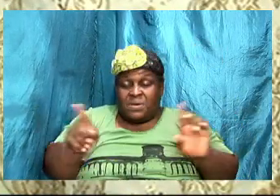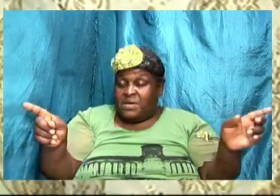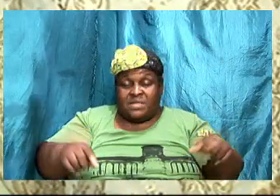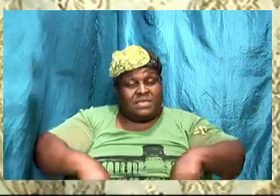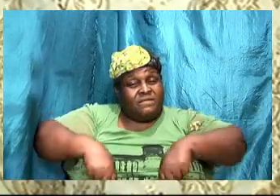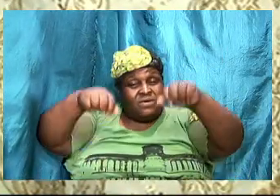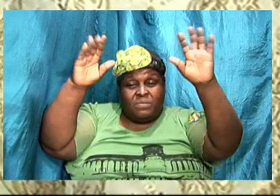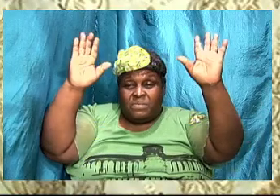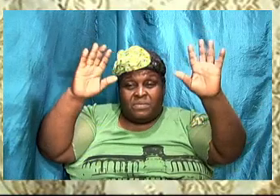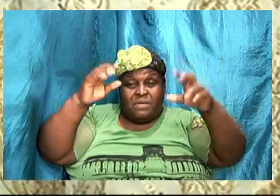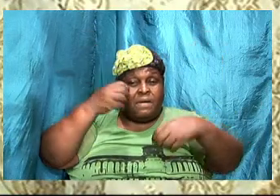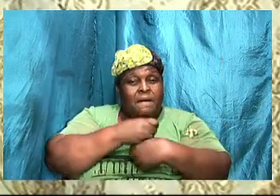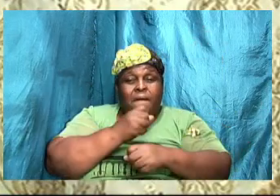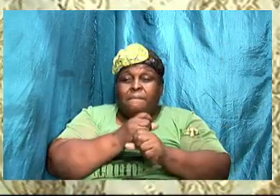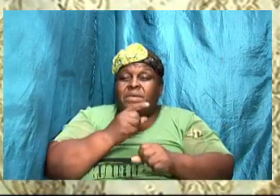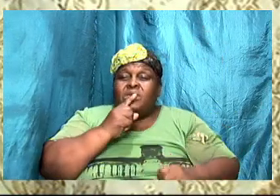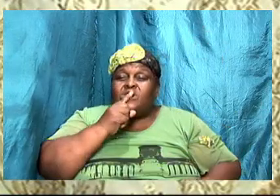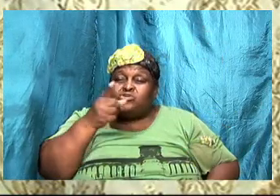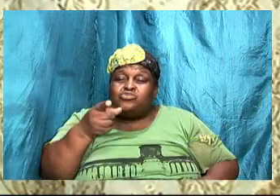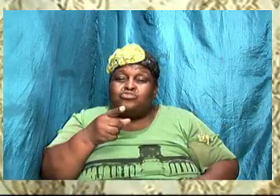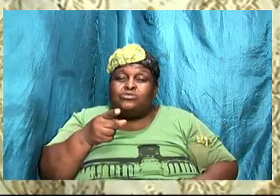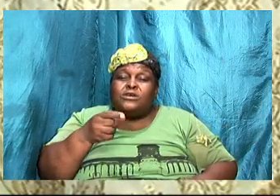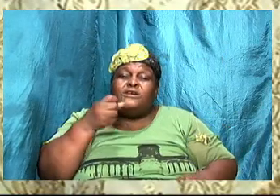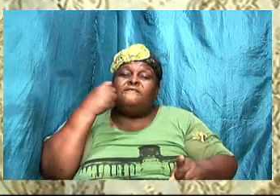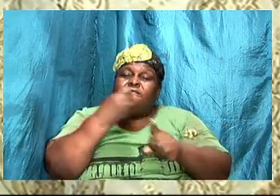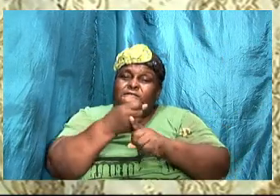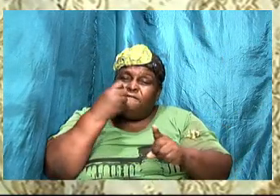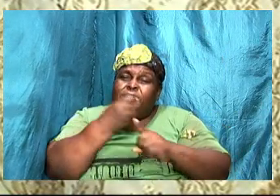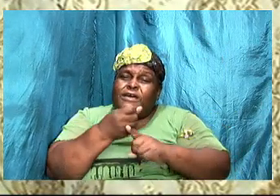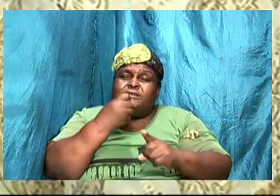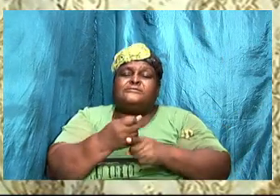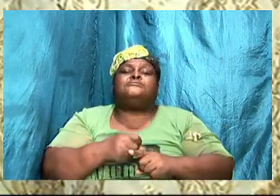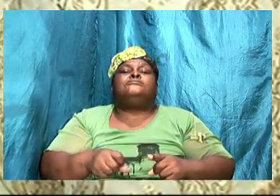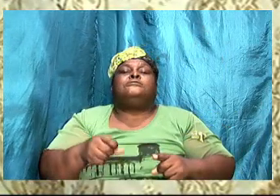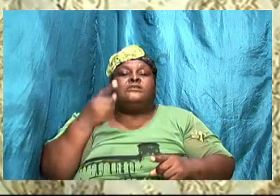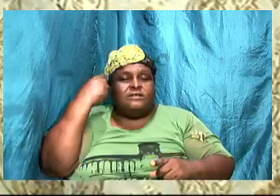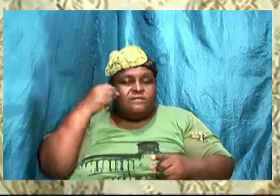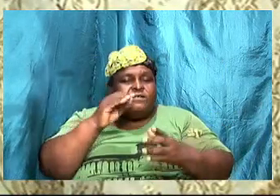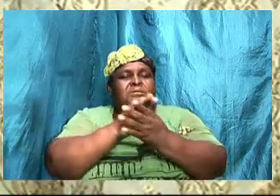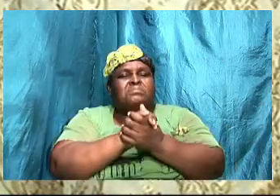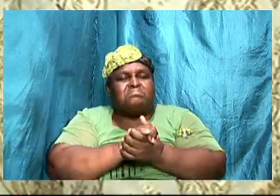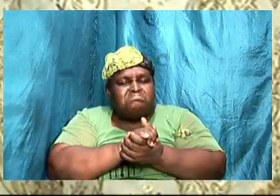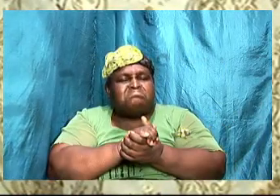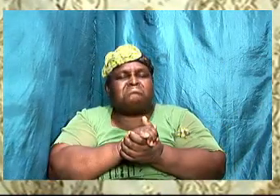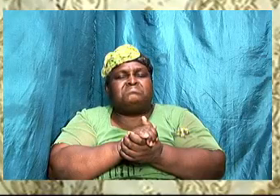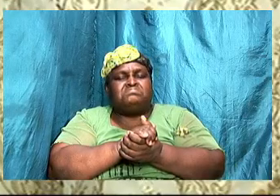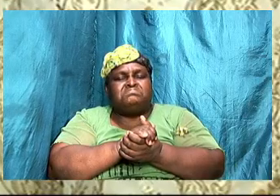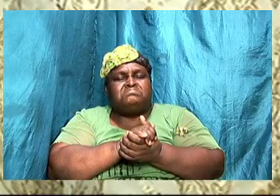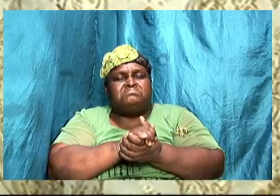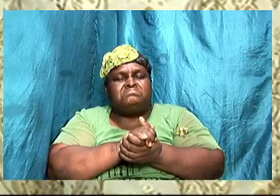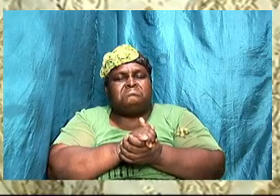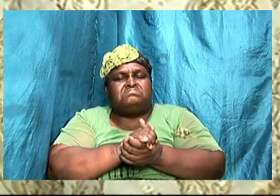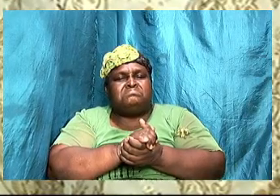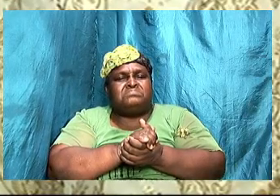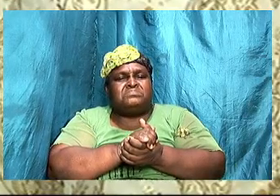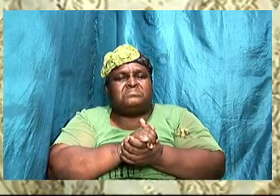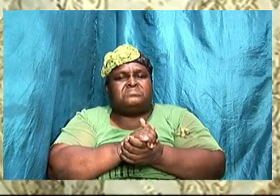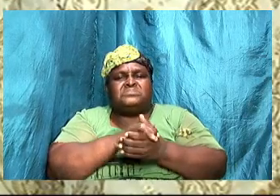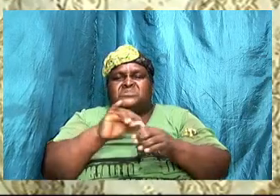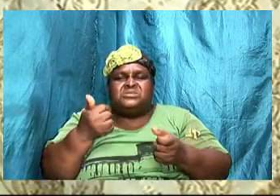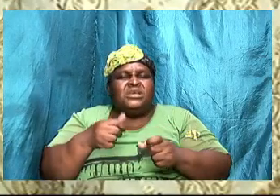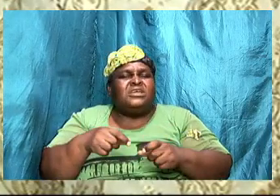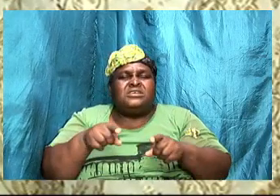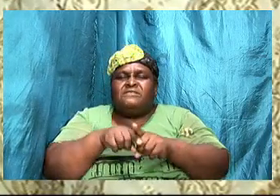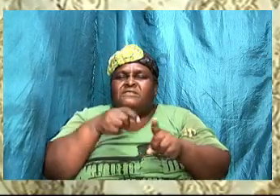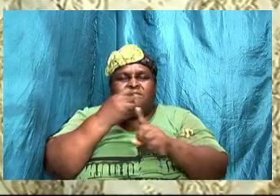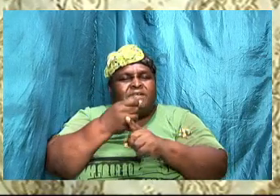you have to make sure that you fight just like how you fight the good fight of faith so it is that you have to fight the good fight to keep your relationship